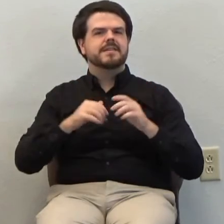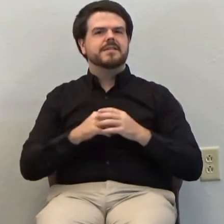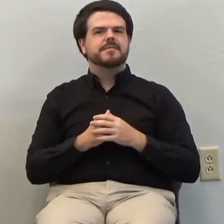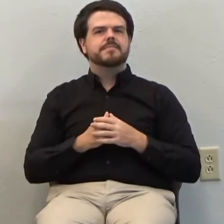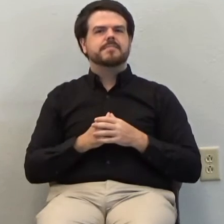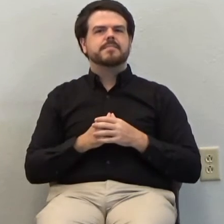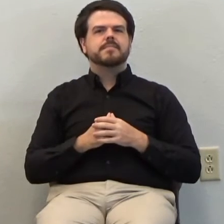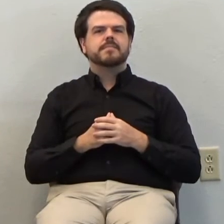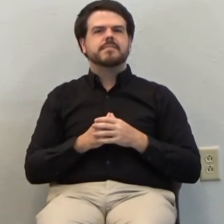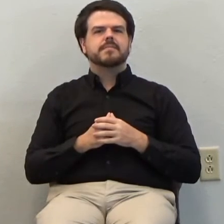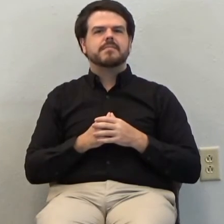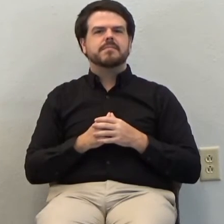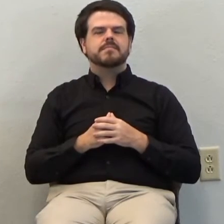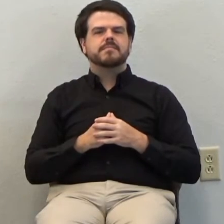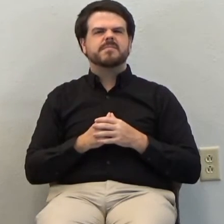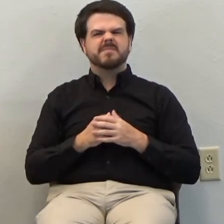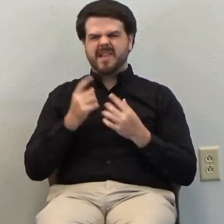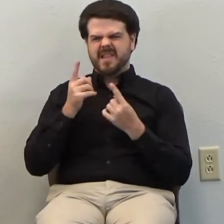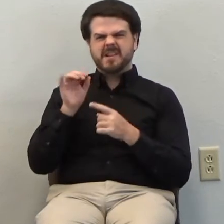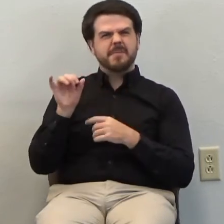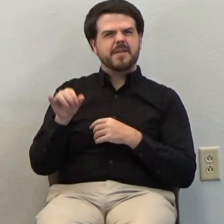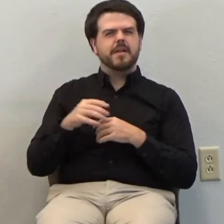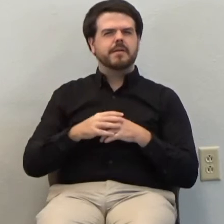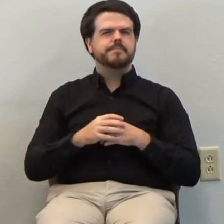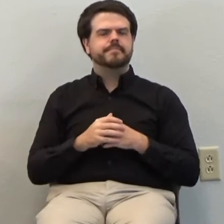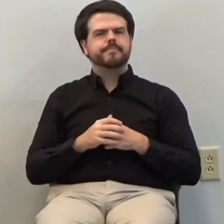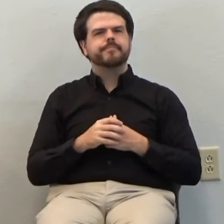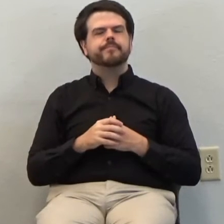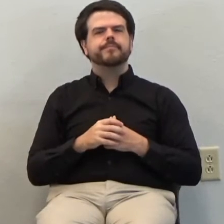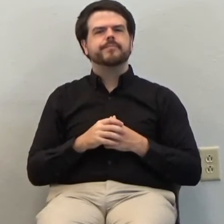I'm thinking of it here, using those words.